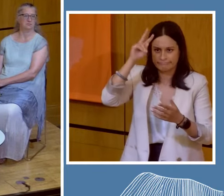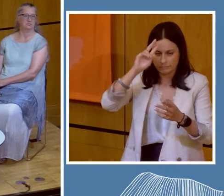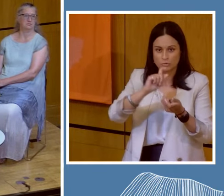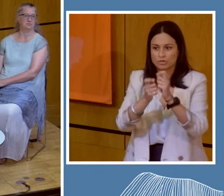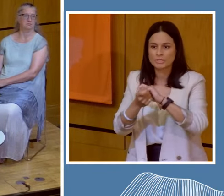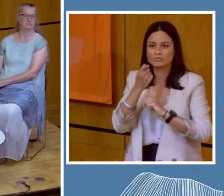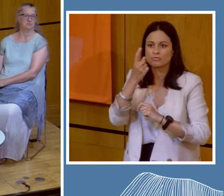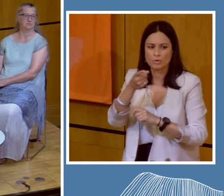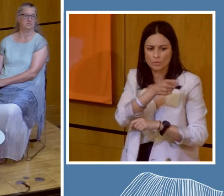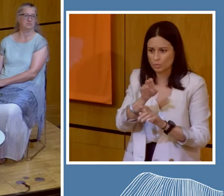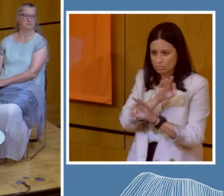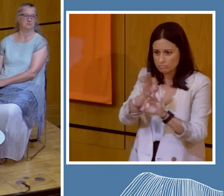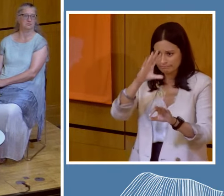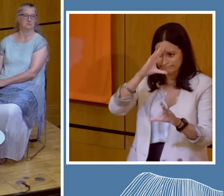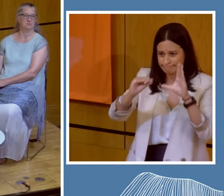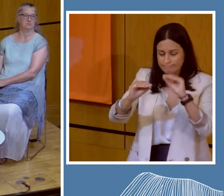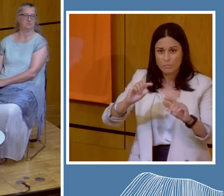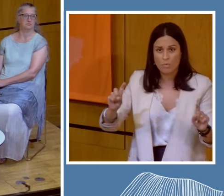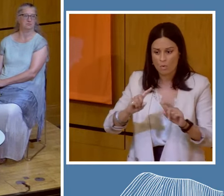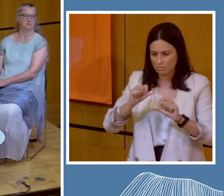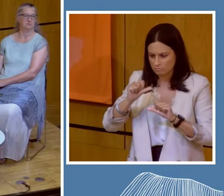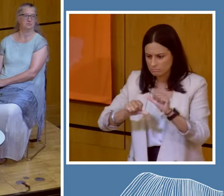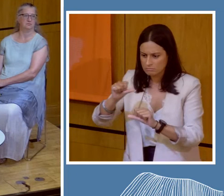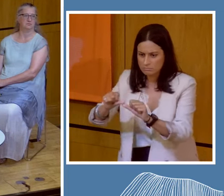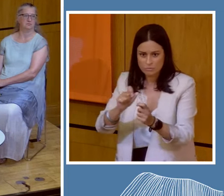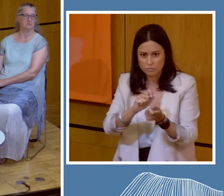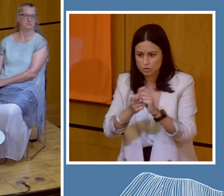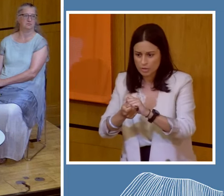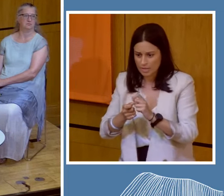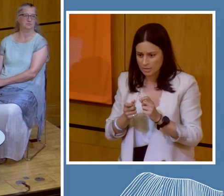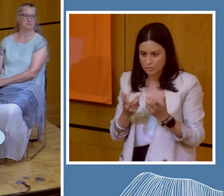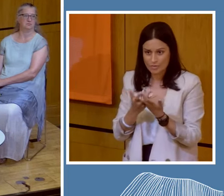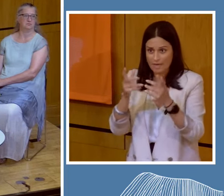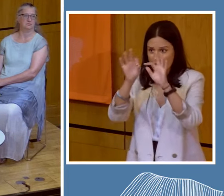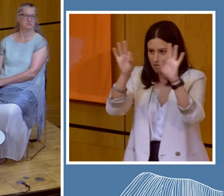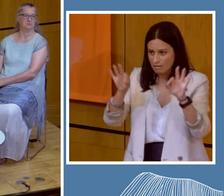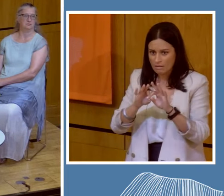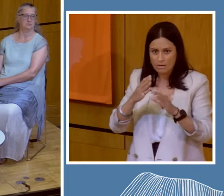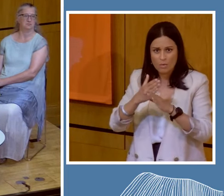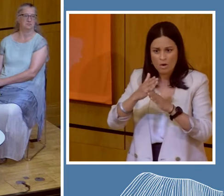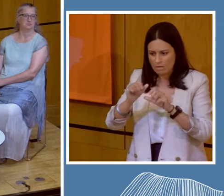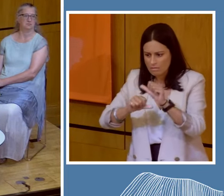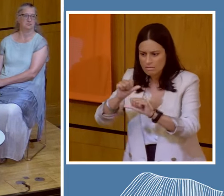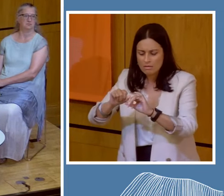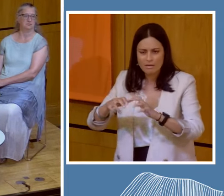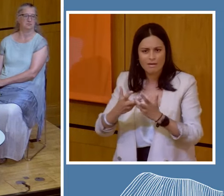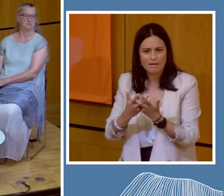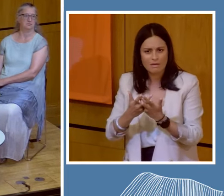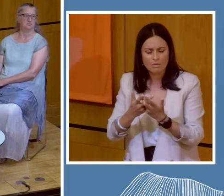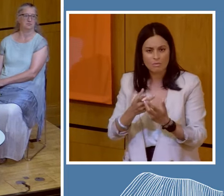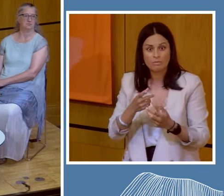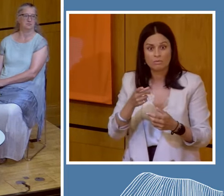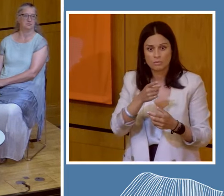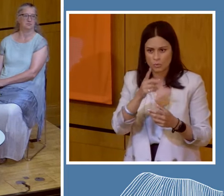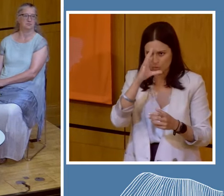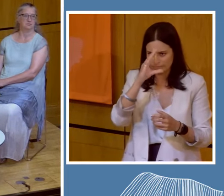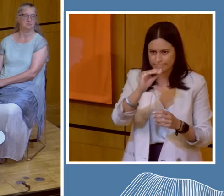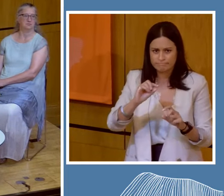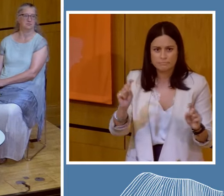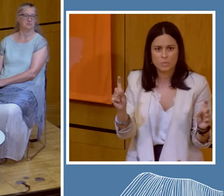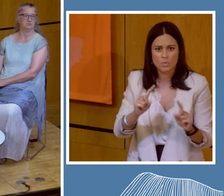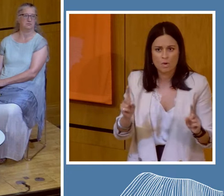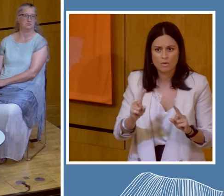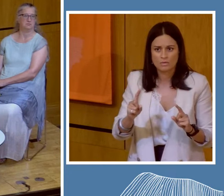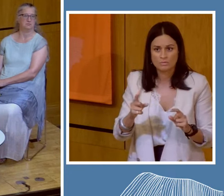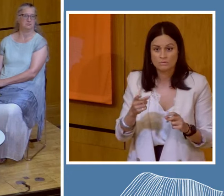specific steps or changing the framework in regards to implementing how